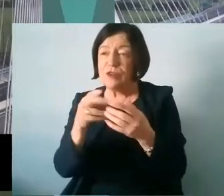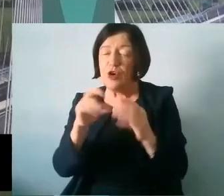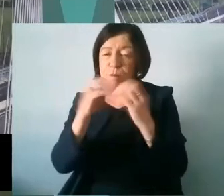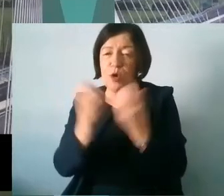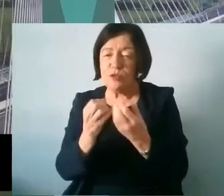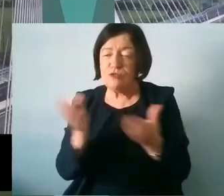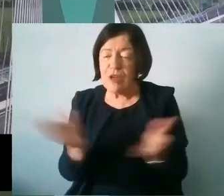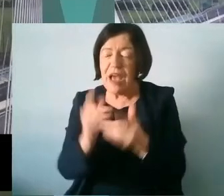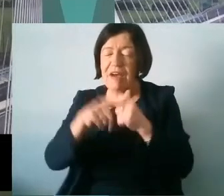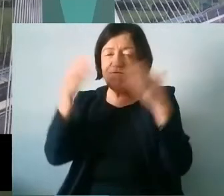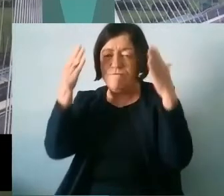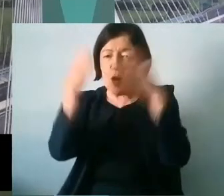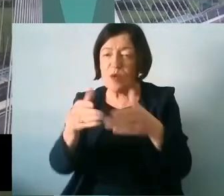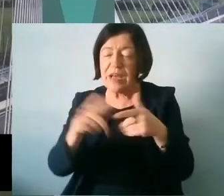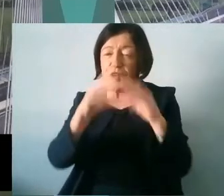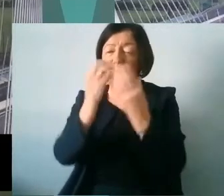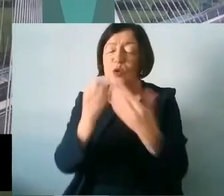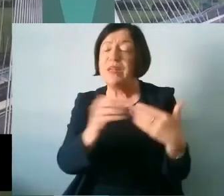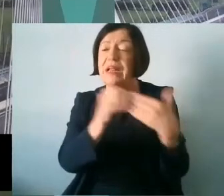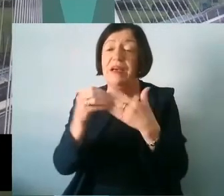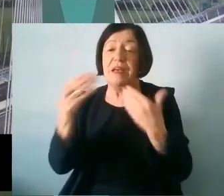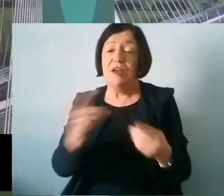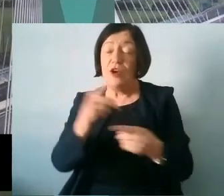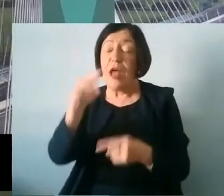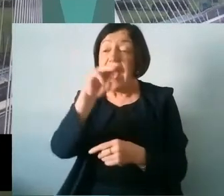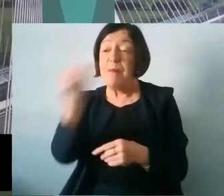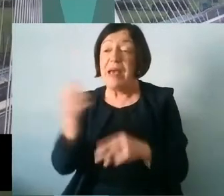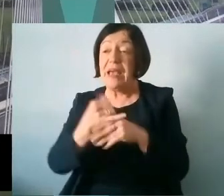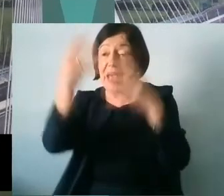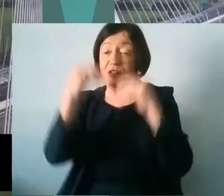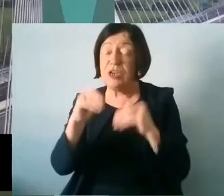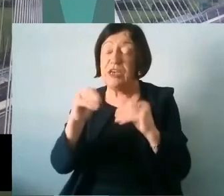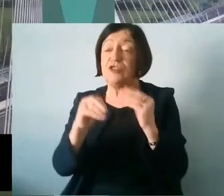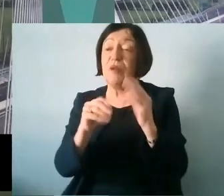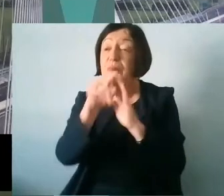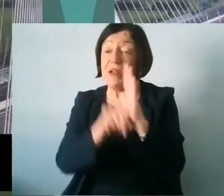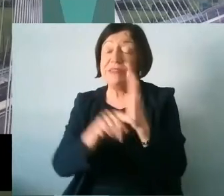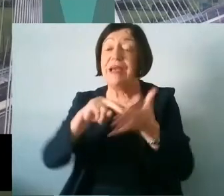-focused and community-led. She's currently pursuing her MA in educational policy and planning.